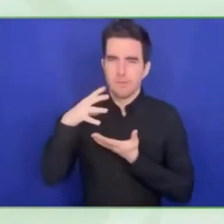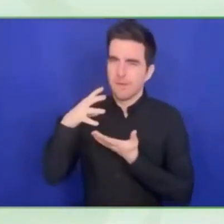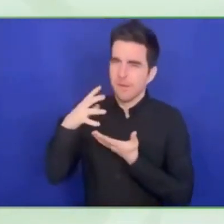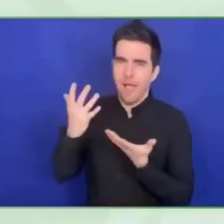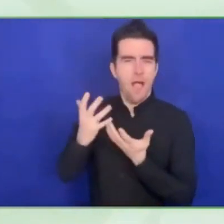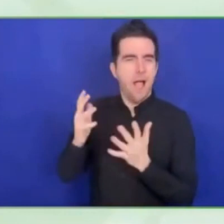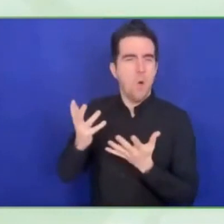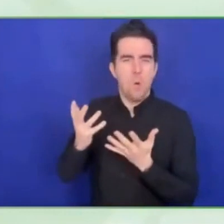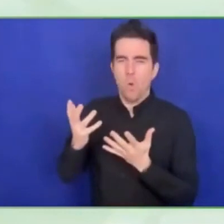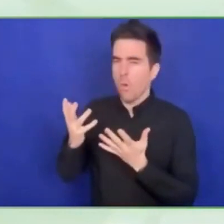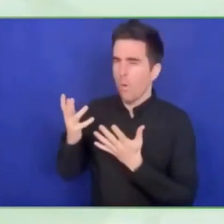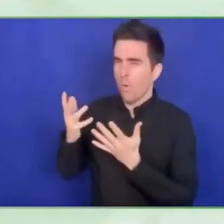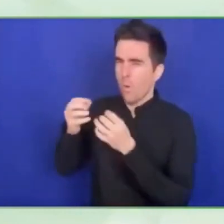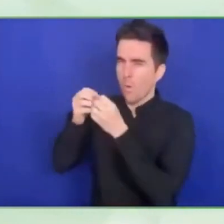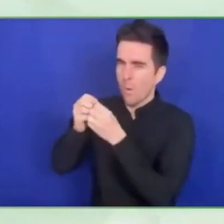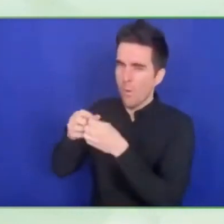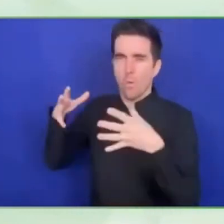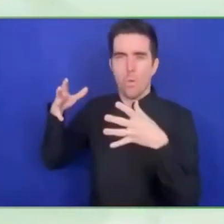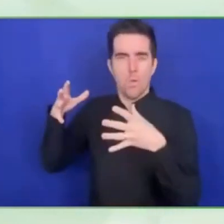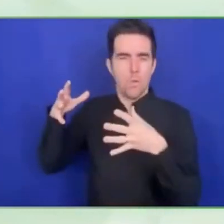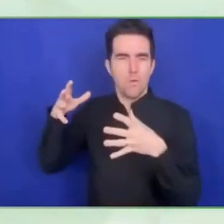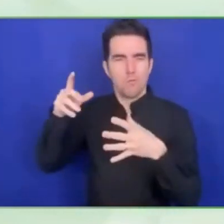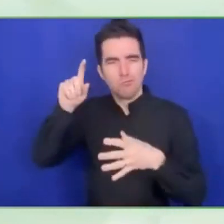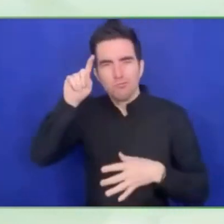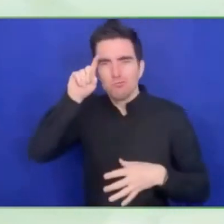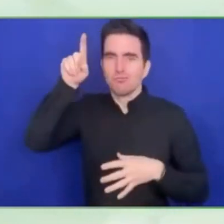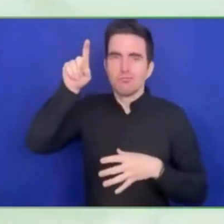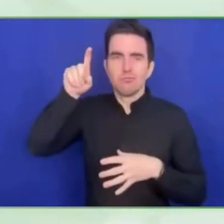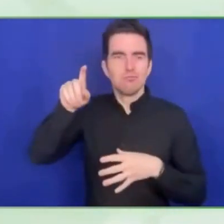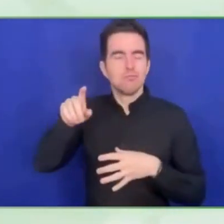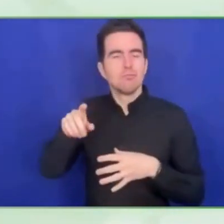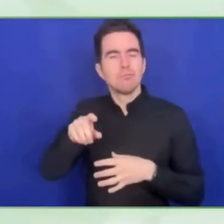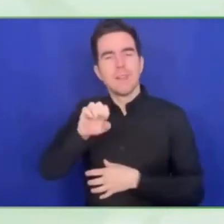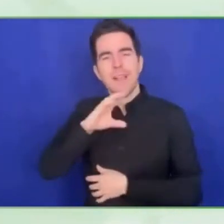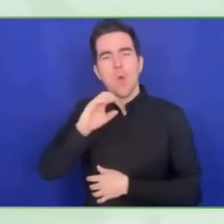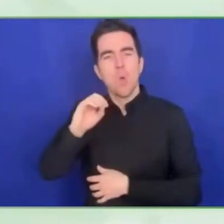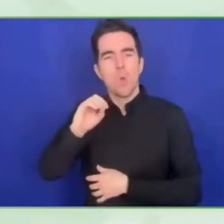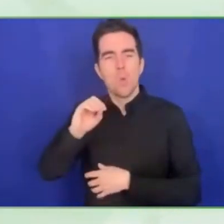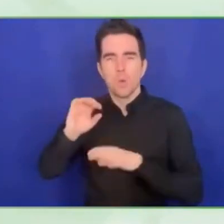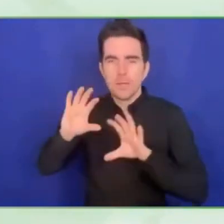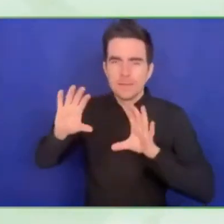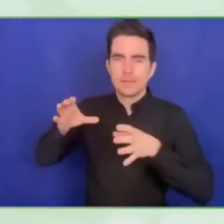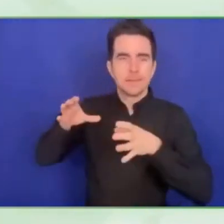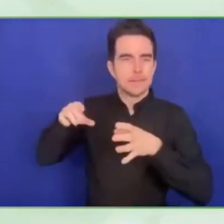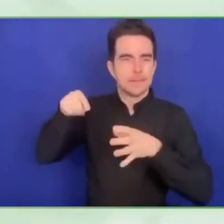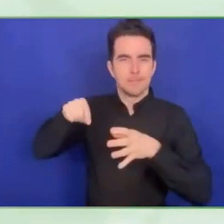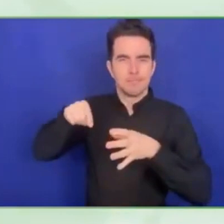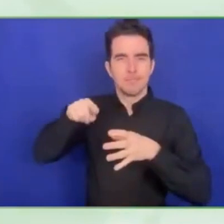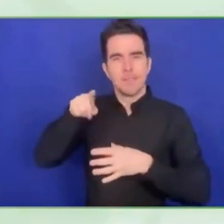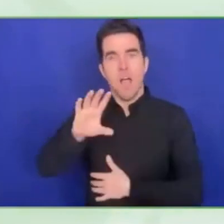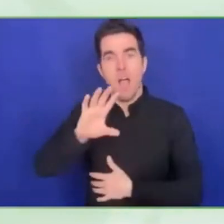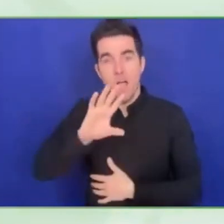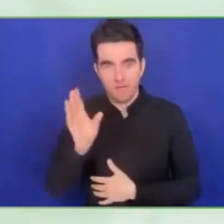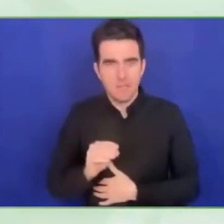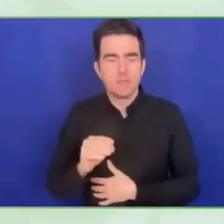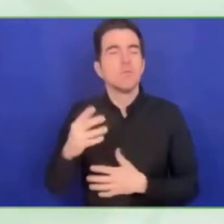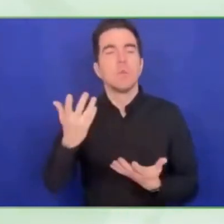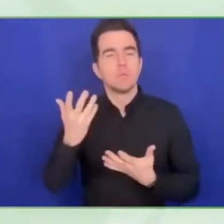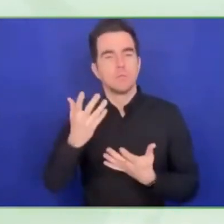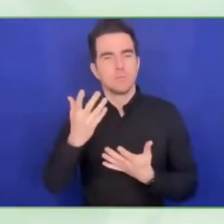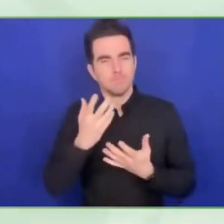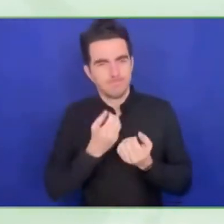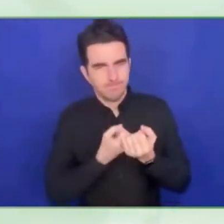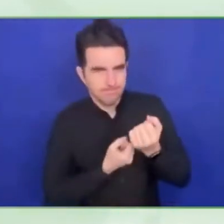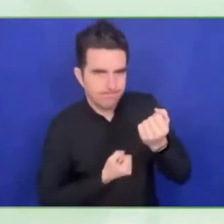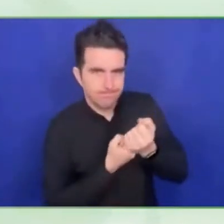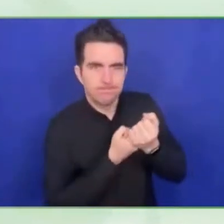wearing a red wine sweater, a white shirt and I'm seated next to